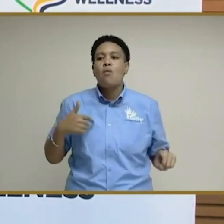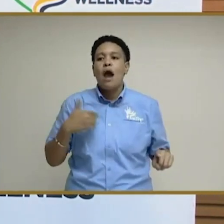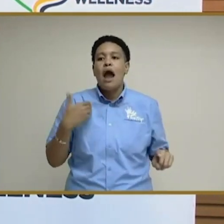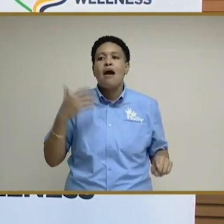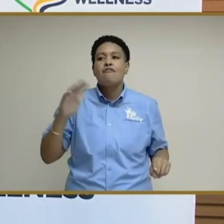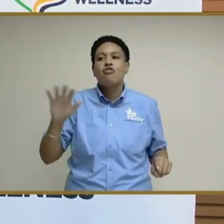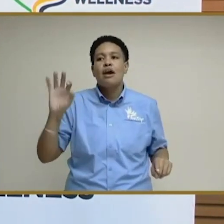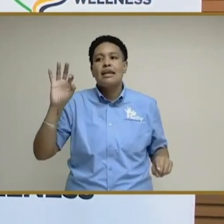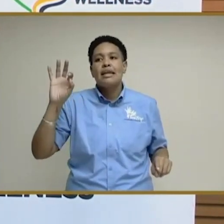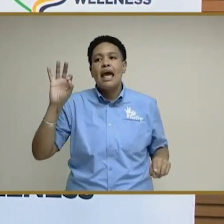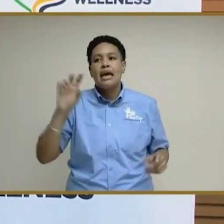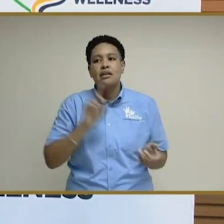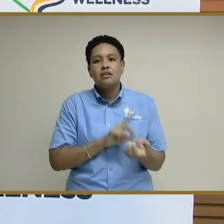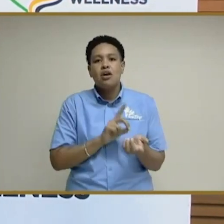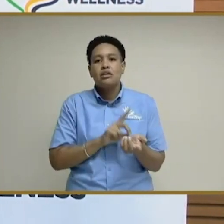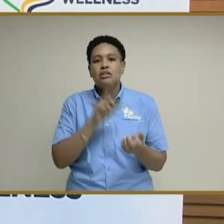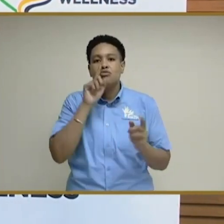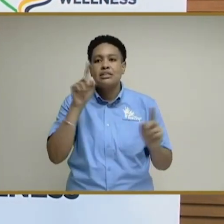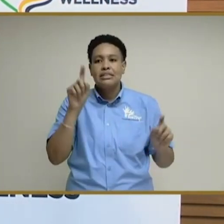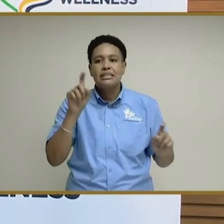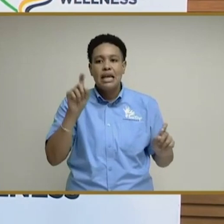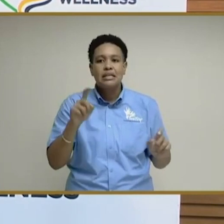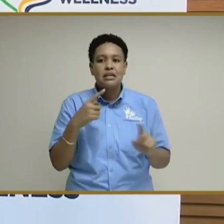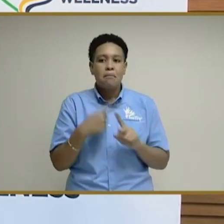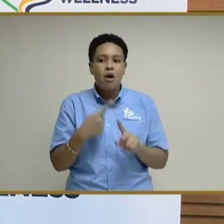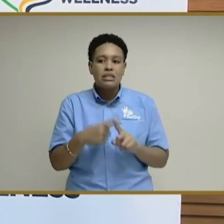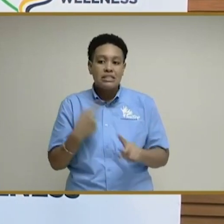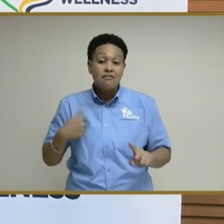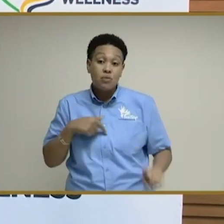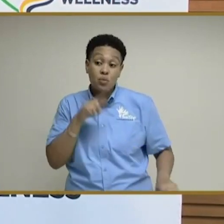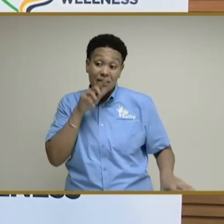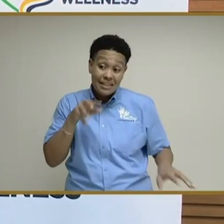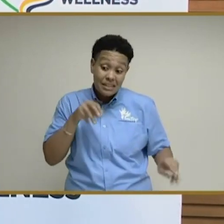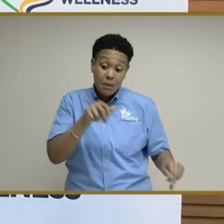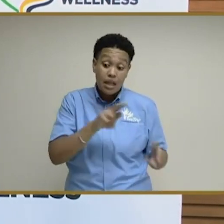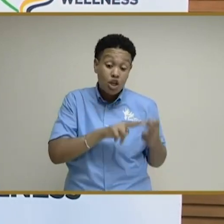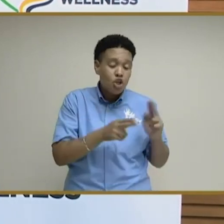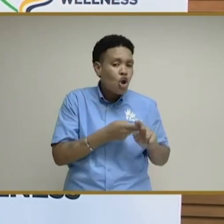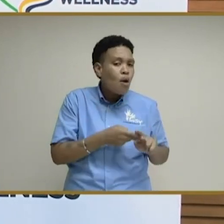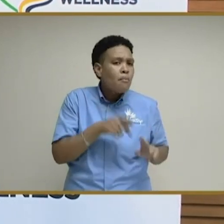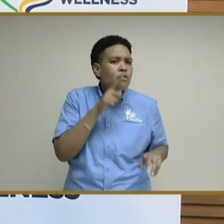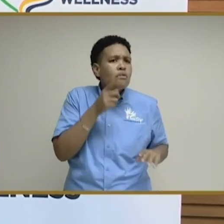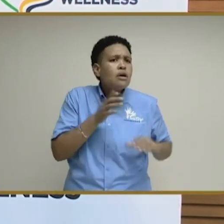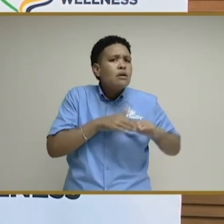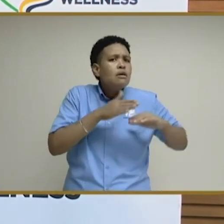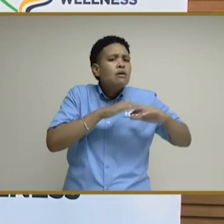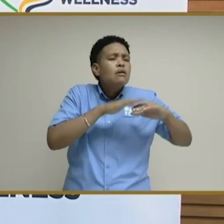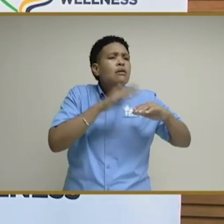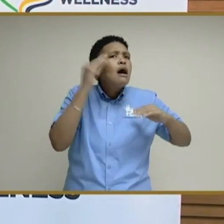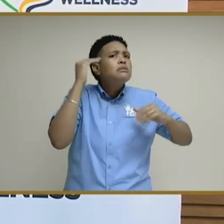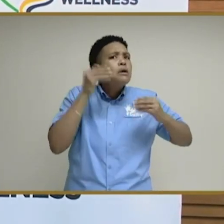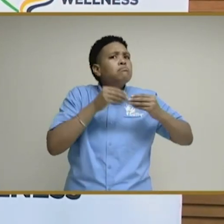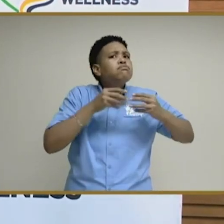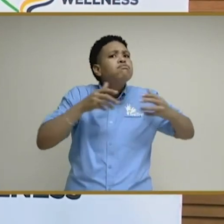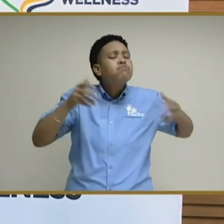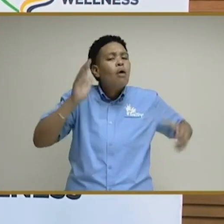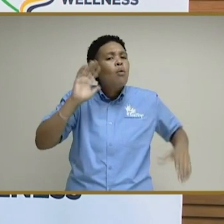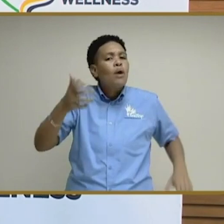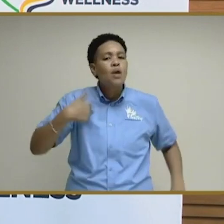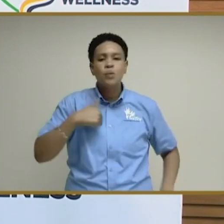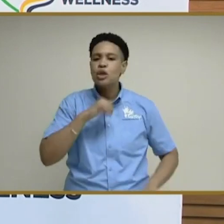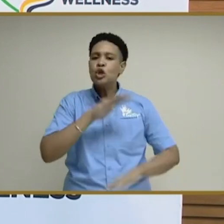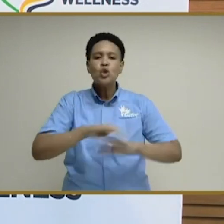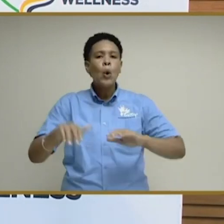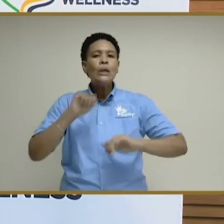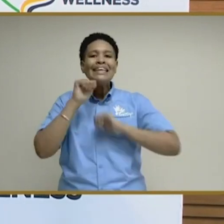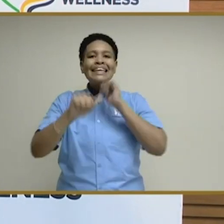nine of our doctors test positive. We expect this number, unfortunately, to increase. As we said, we don't deny care